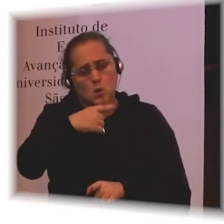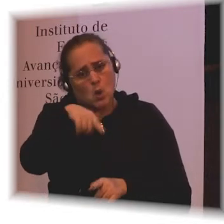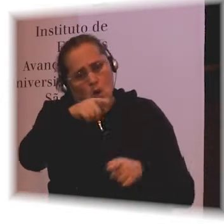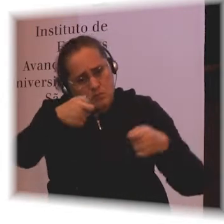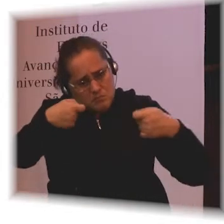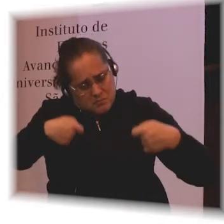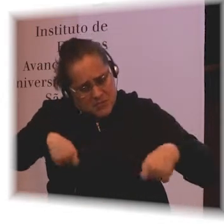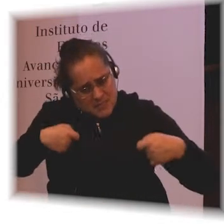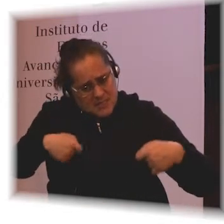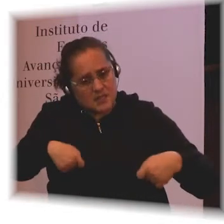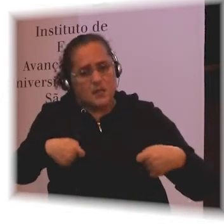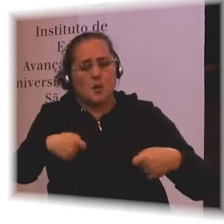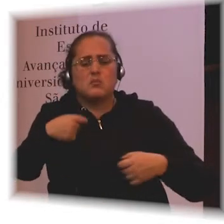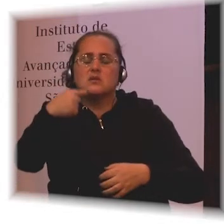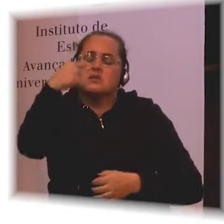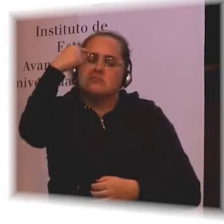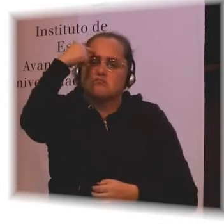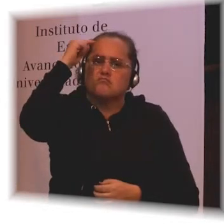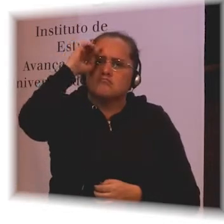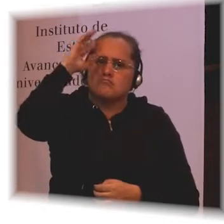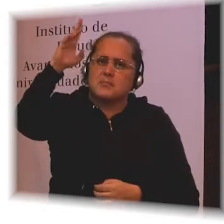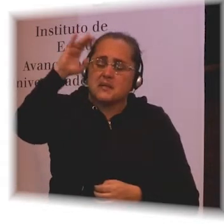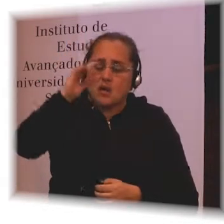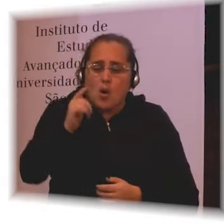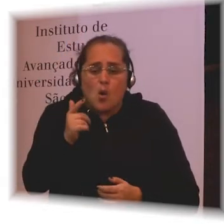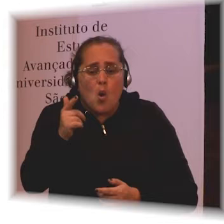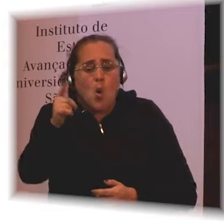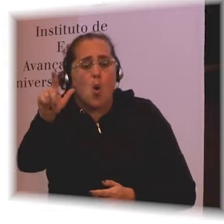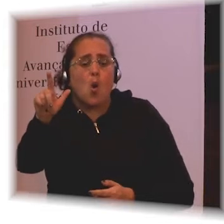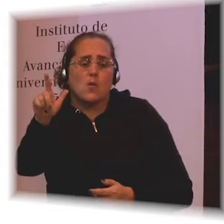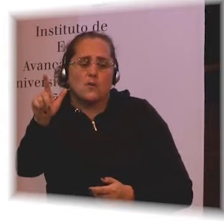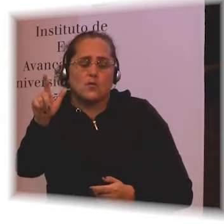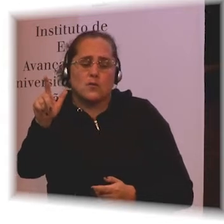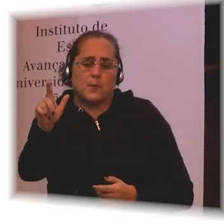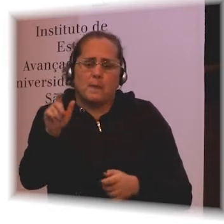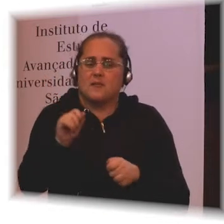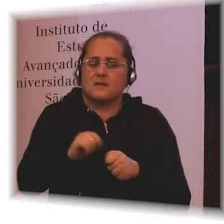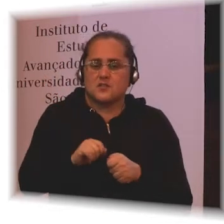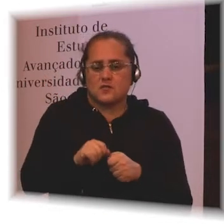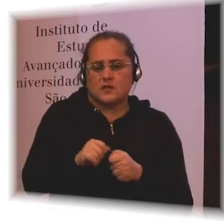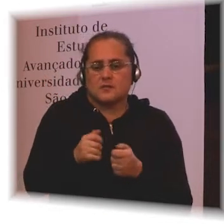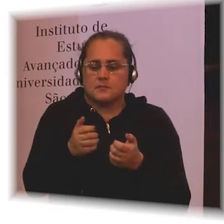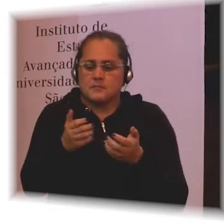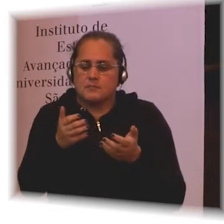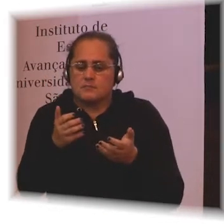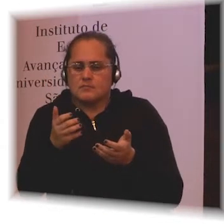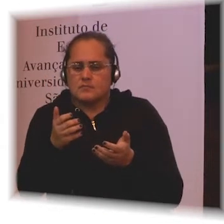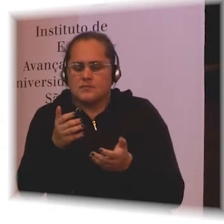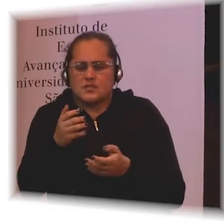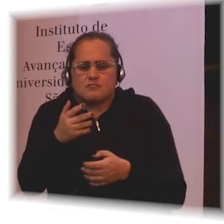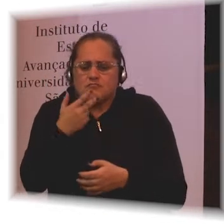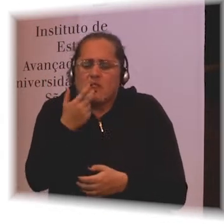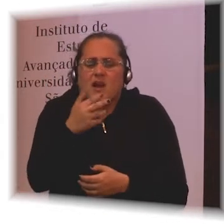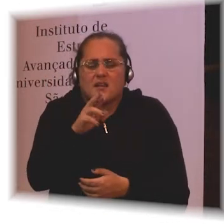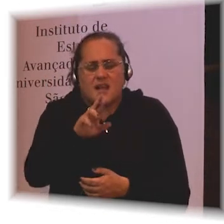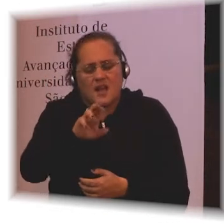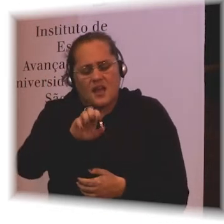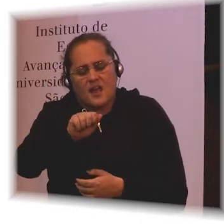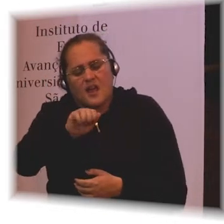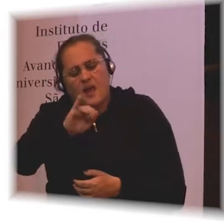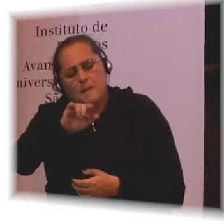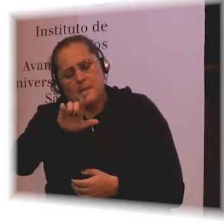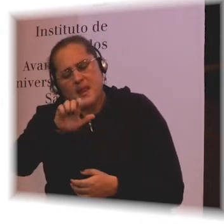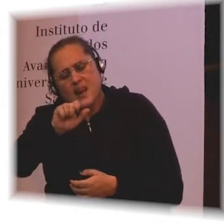way about how we provide rehabilitation. We may need to think more creatively and about different kinds of modes of